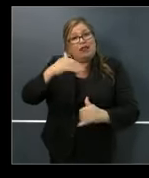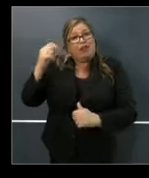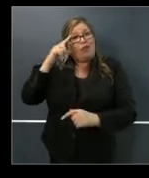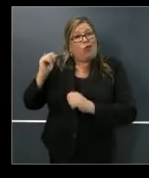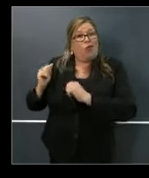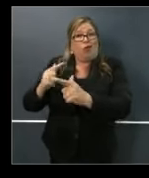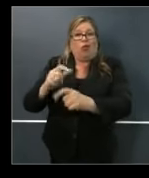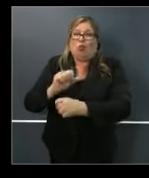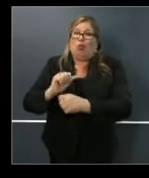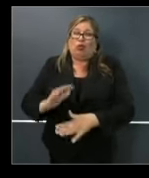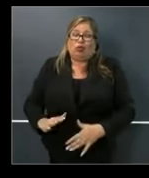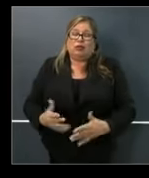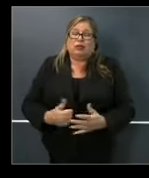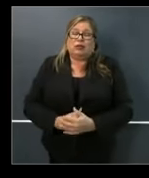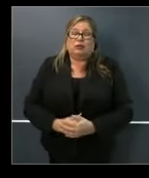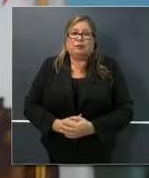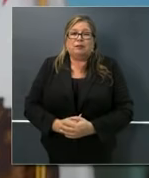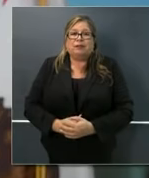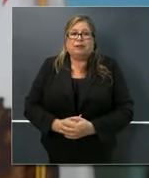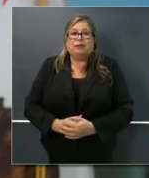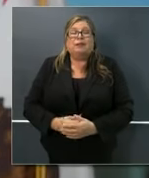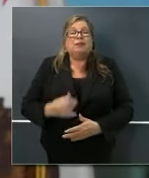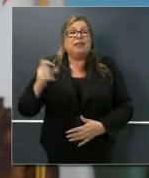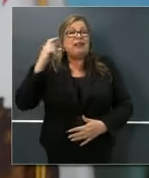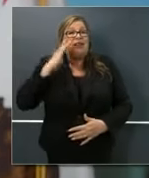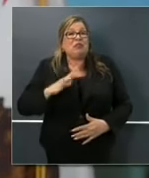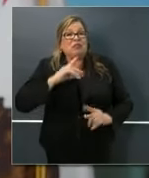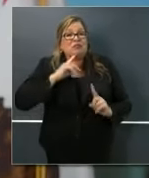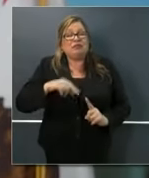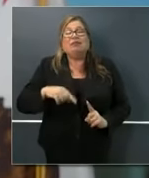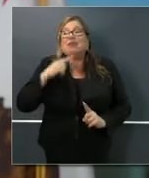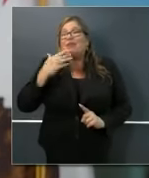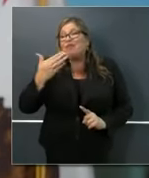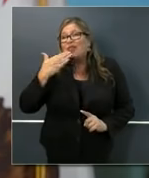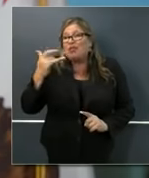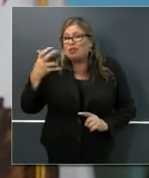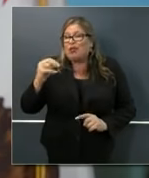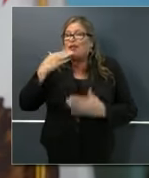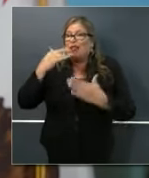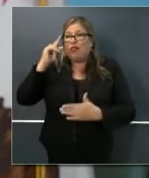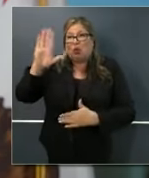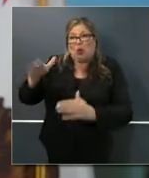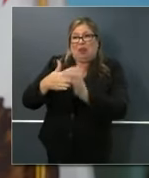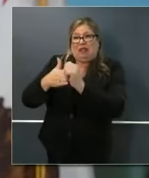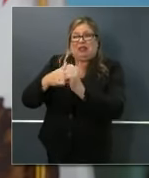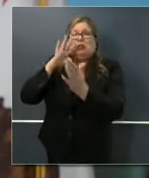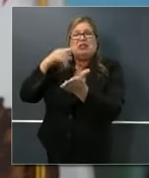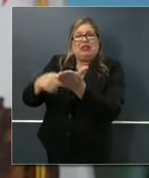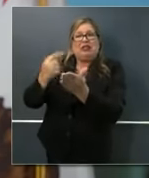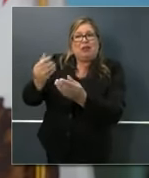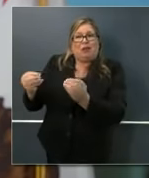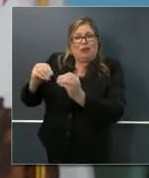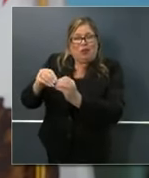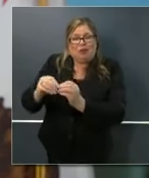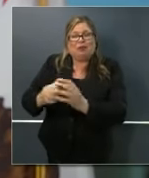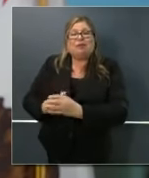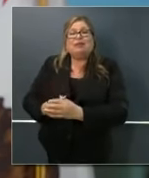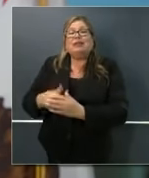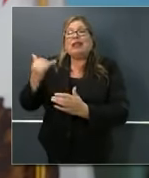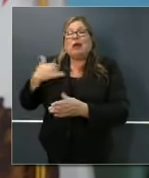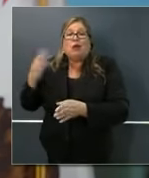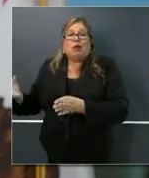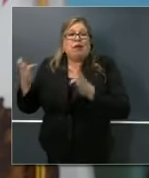I appreciate that, John, and thank you for your leadership. I'll talk a little bit more about that in a moment. I would like to ask now Mr. Fong